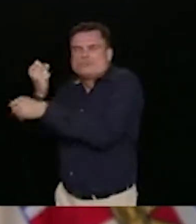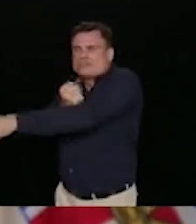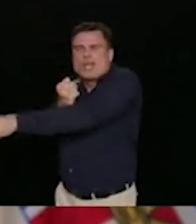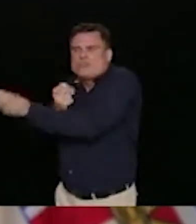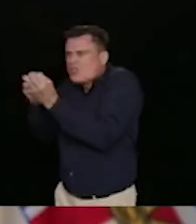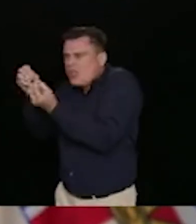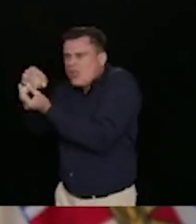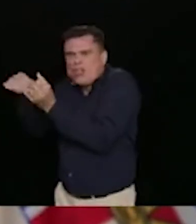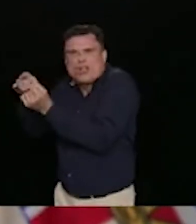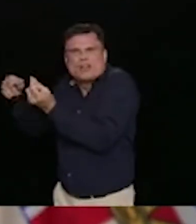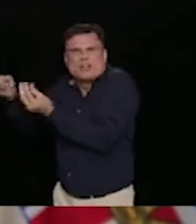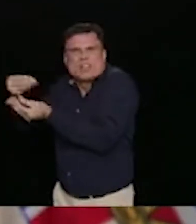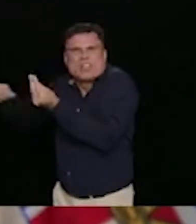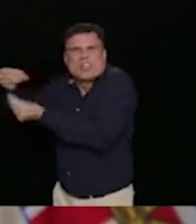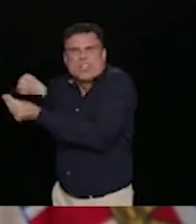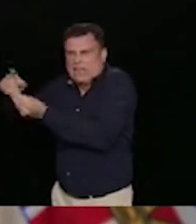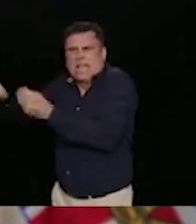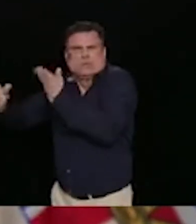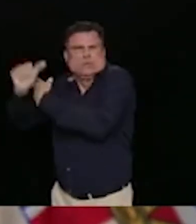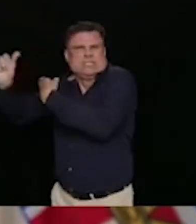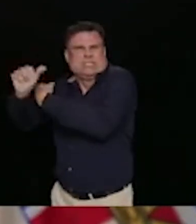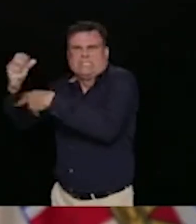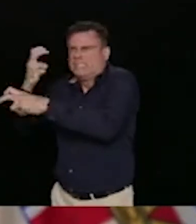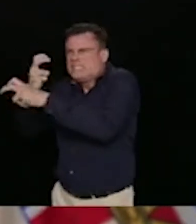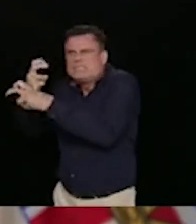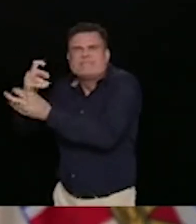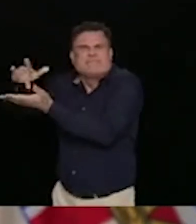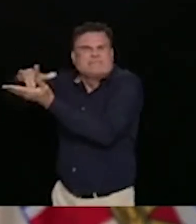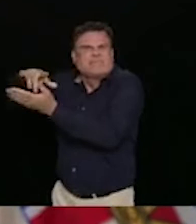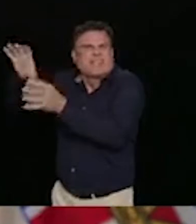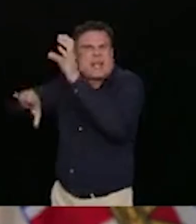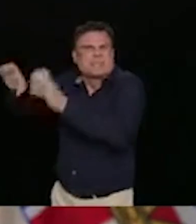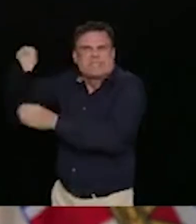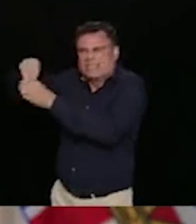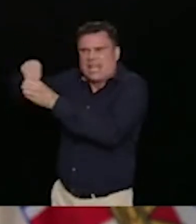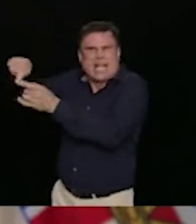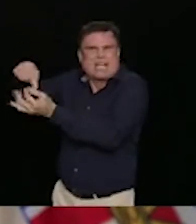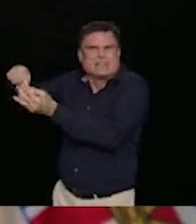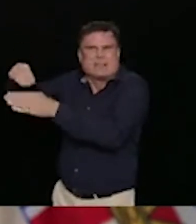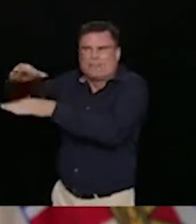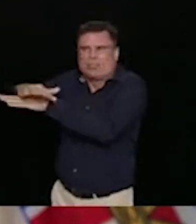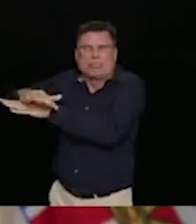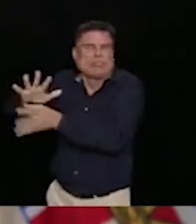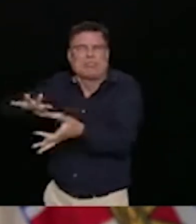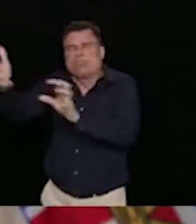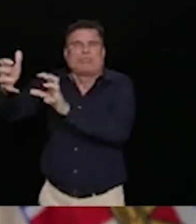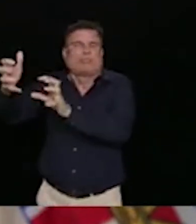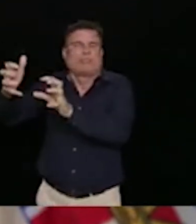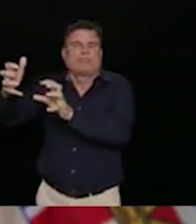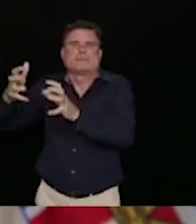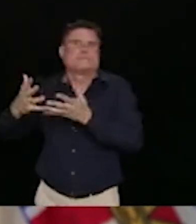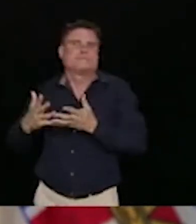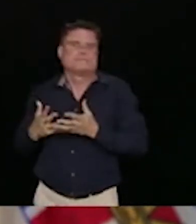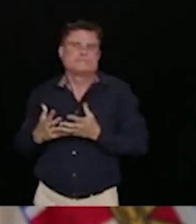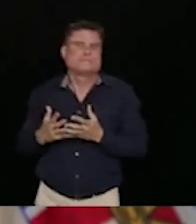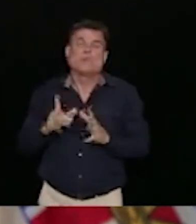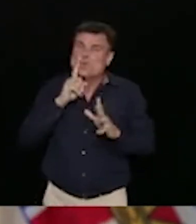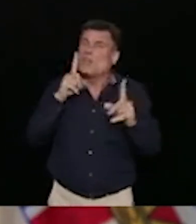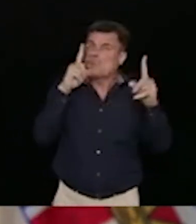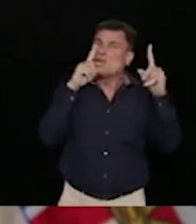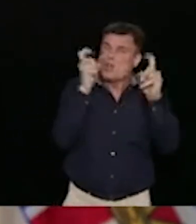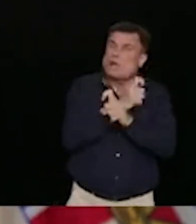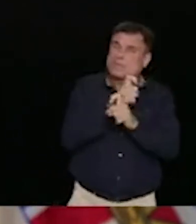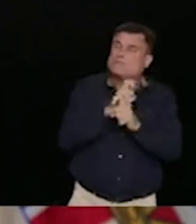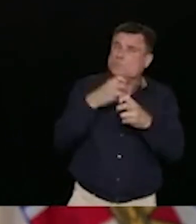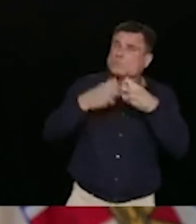I also know that there is many complexities to what has gone into the overdose crisis. And we